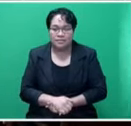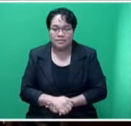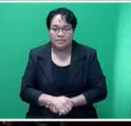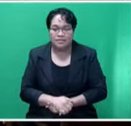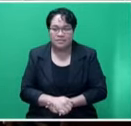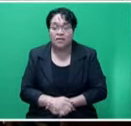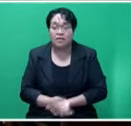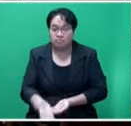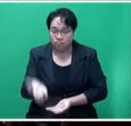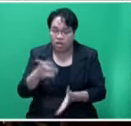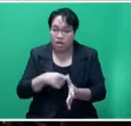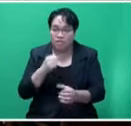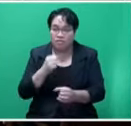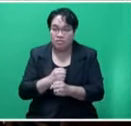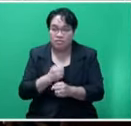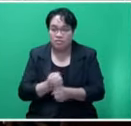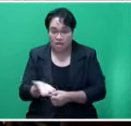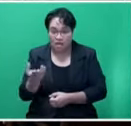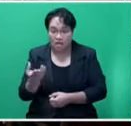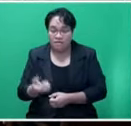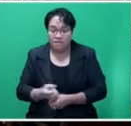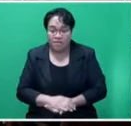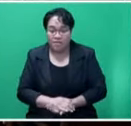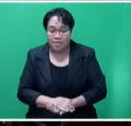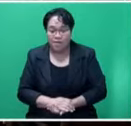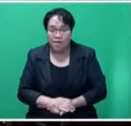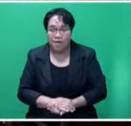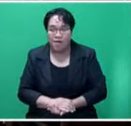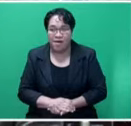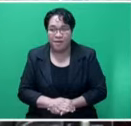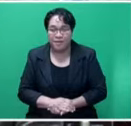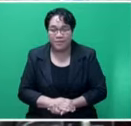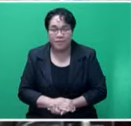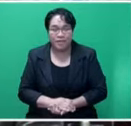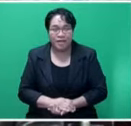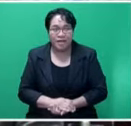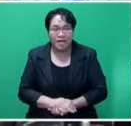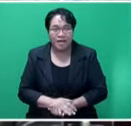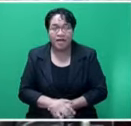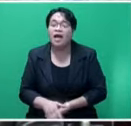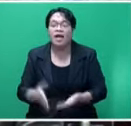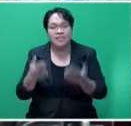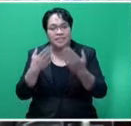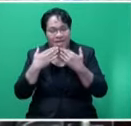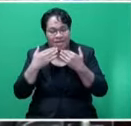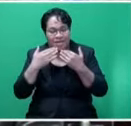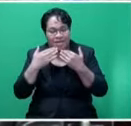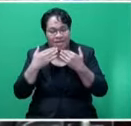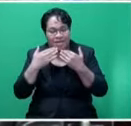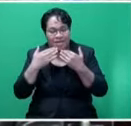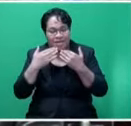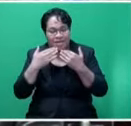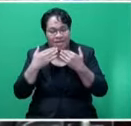Honourable Attorney General, do you have the floor? Thank you, Mr. Speaker. Thank you, Mr. Speaker, sir. I'm